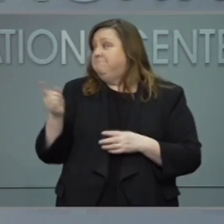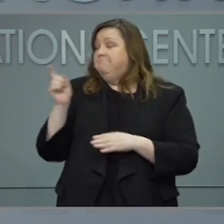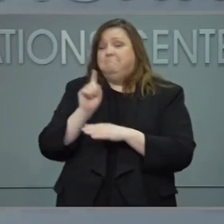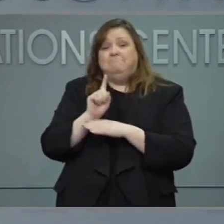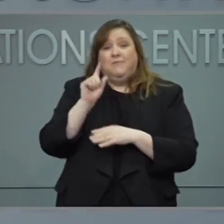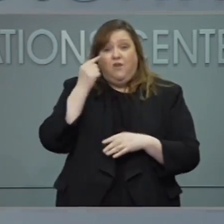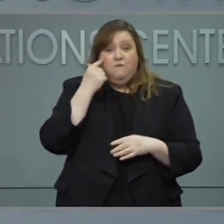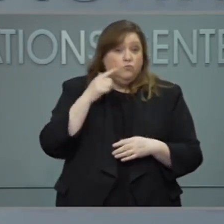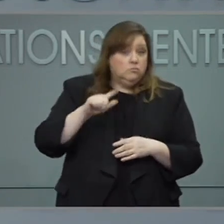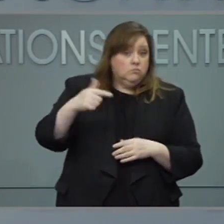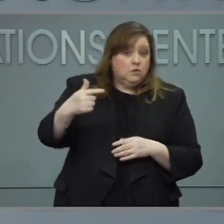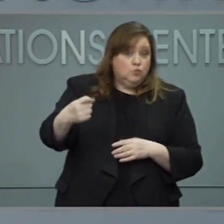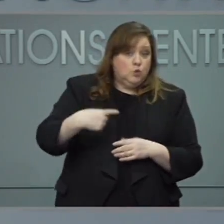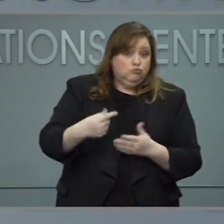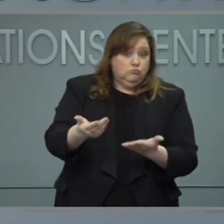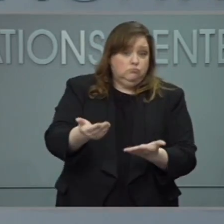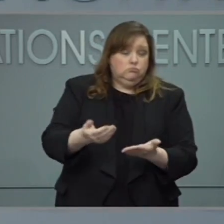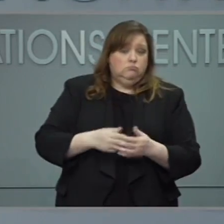Next question, please.